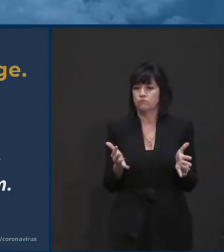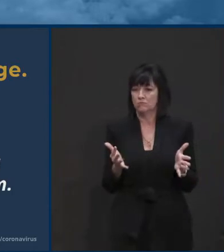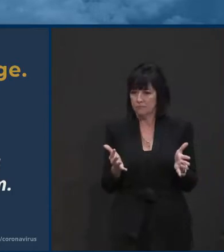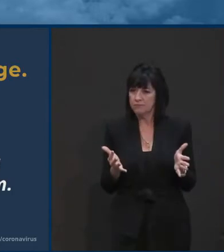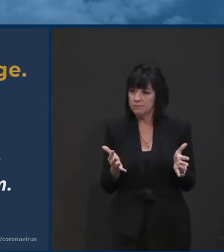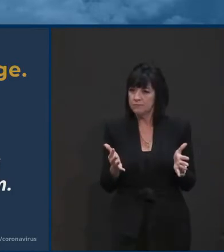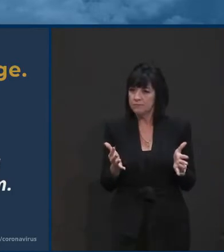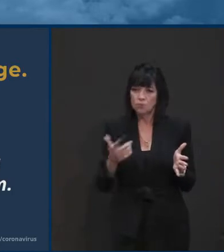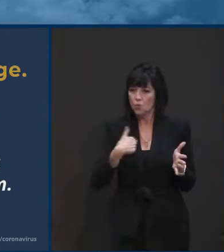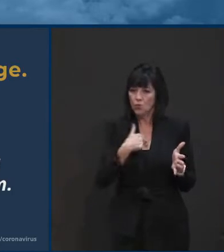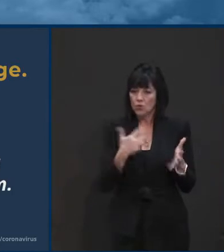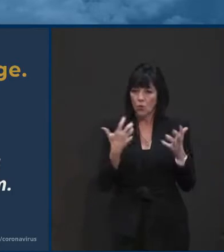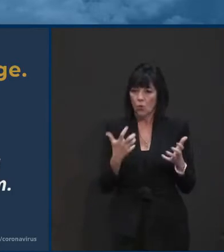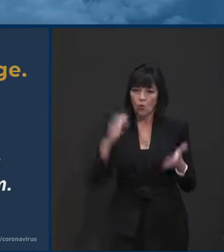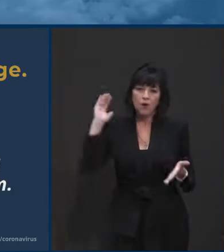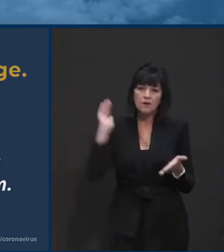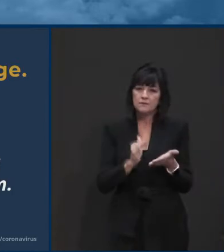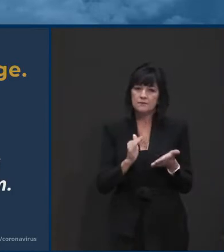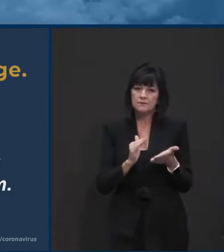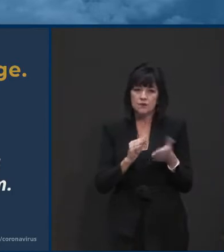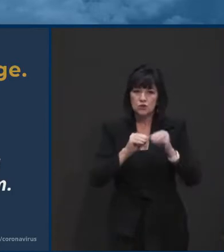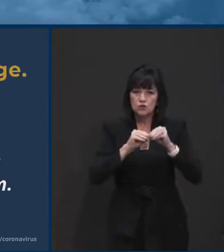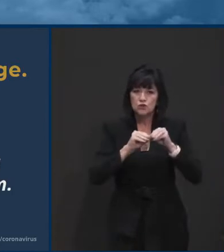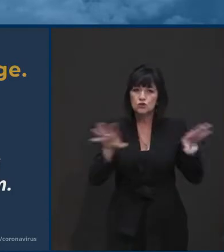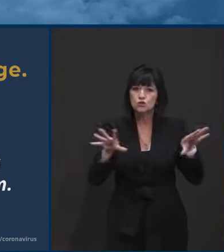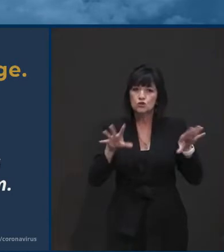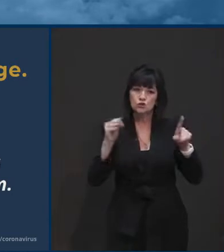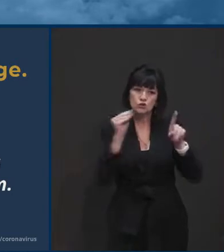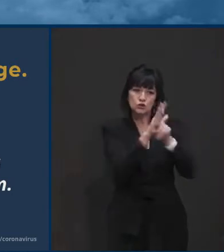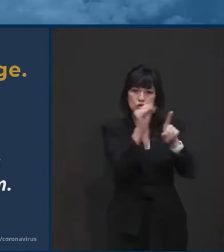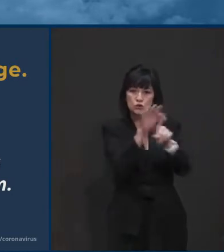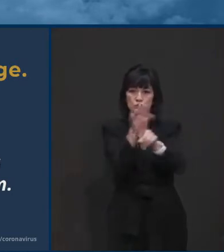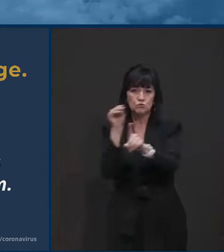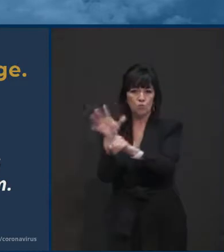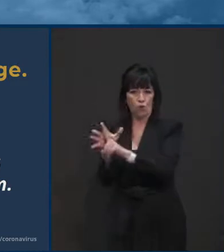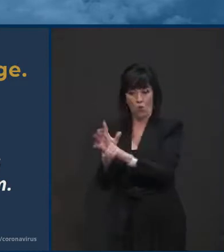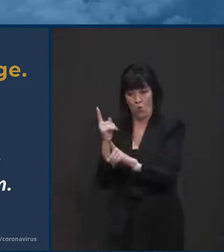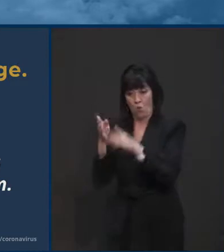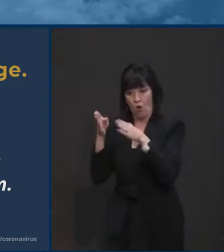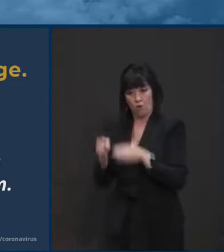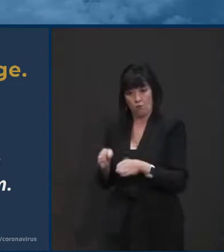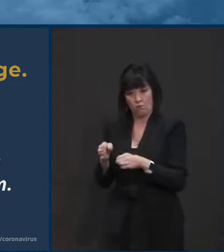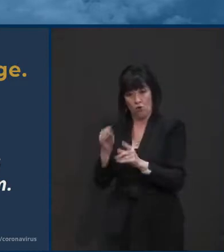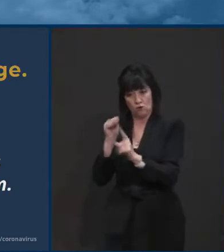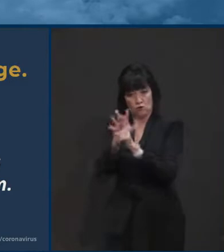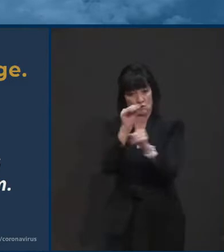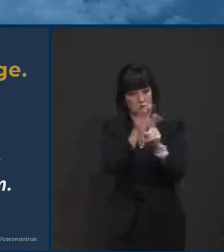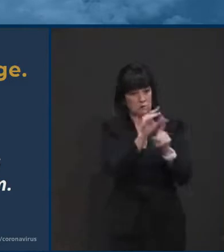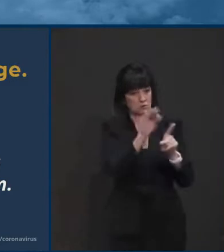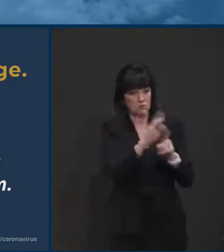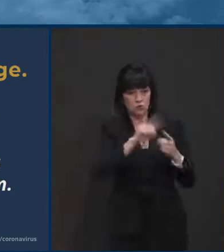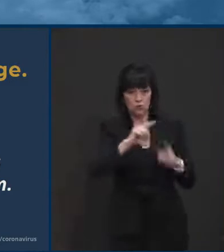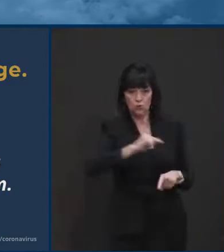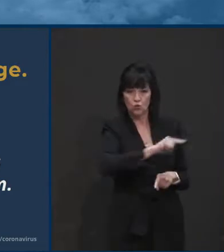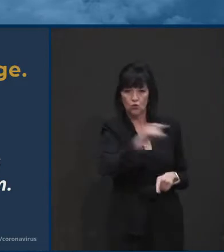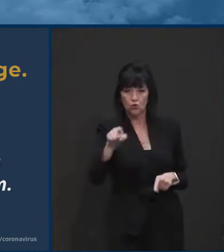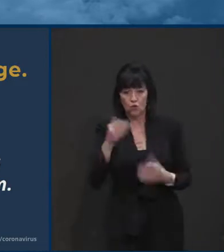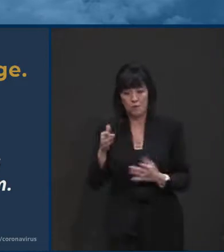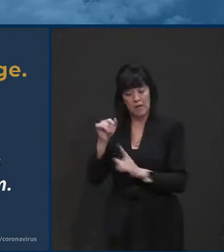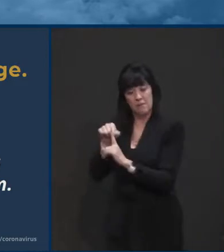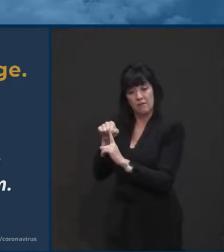the exposure that one person, one group has with another, because that person may or may not